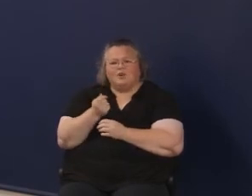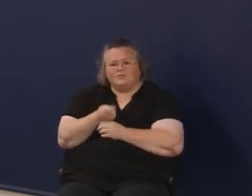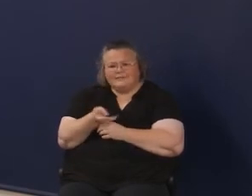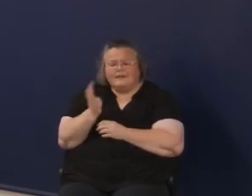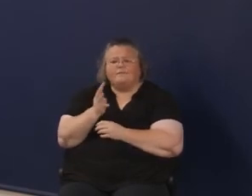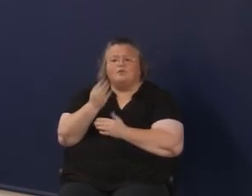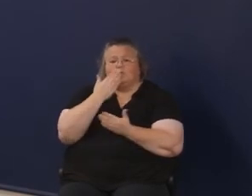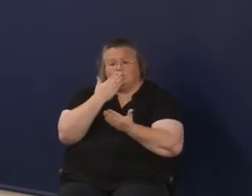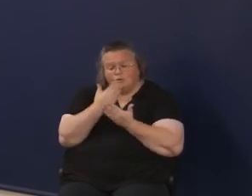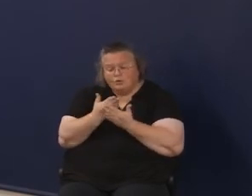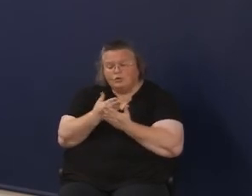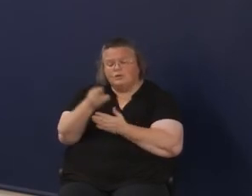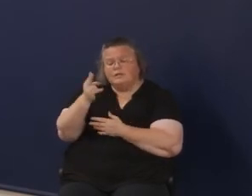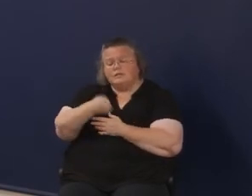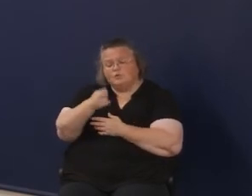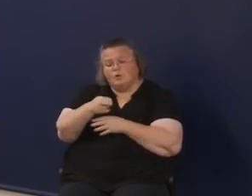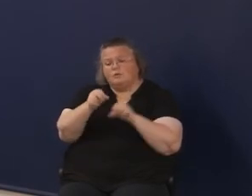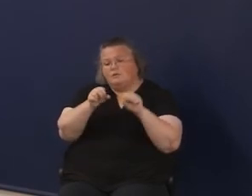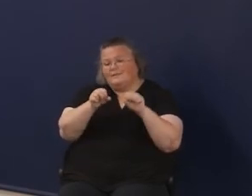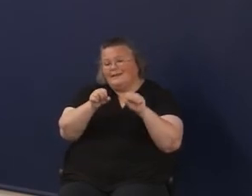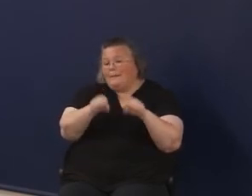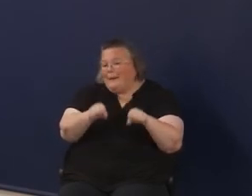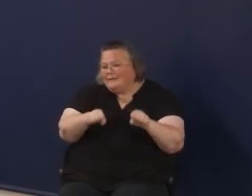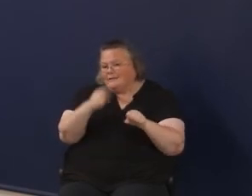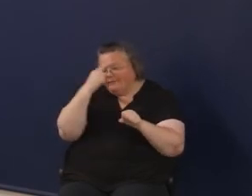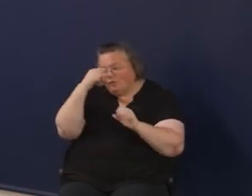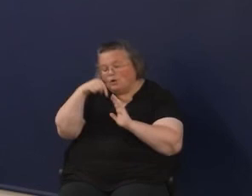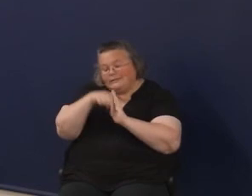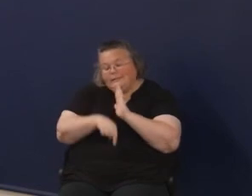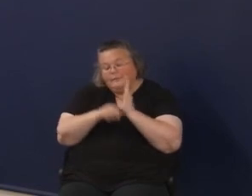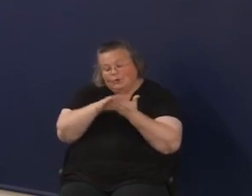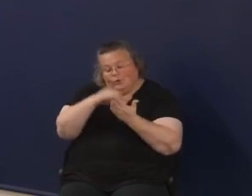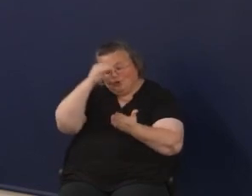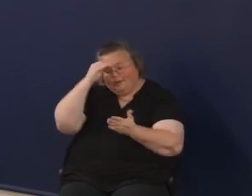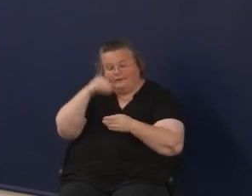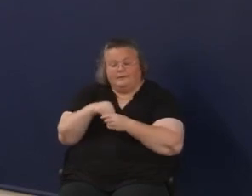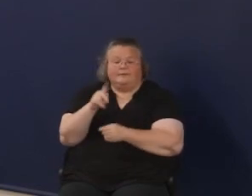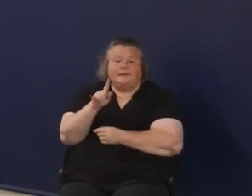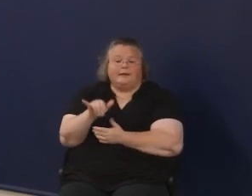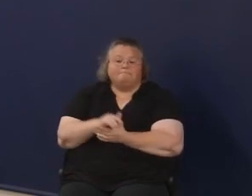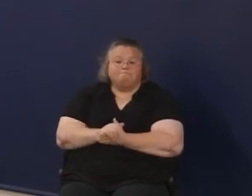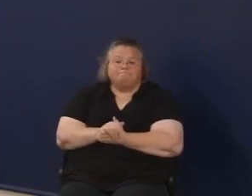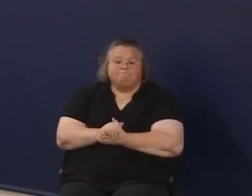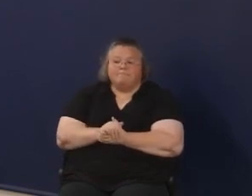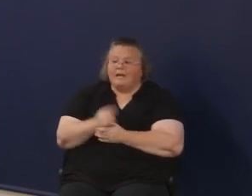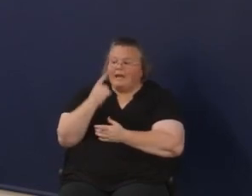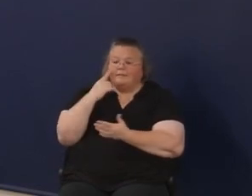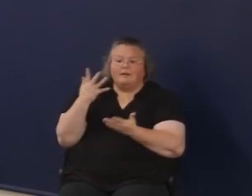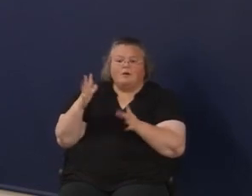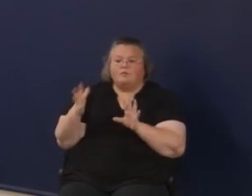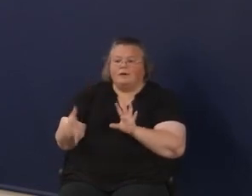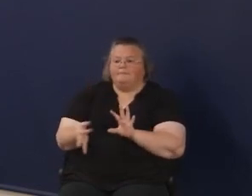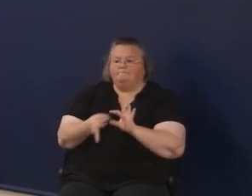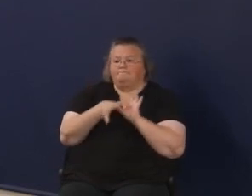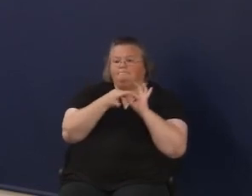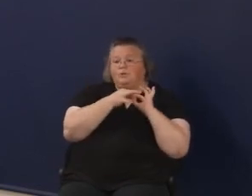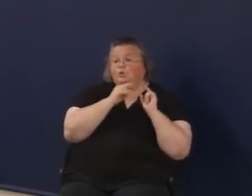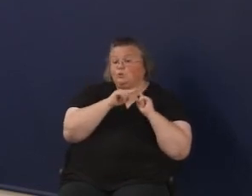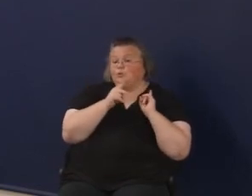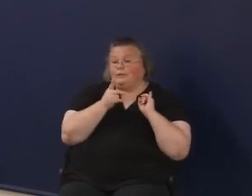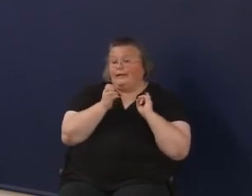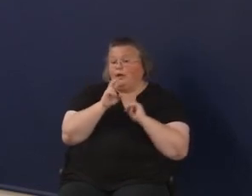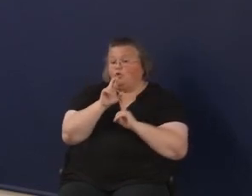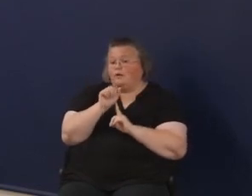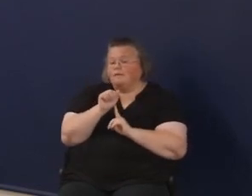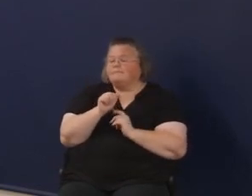strong historical capacities around deeper learning that Kentucky has that trace back to CARO. I